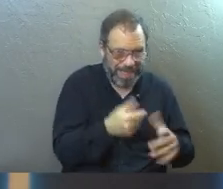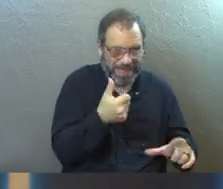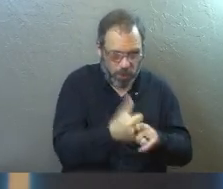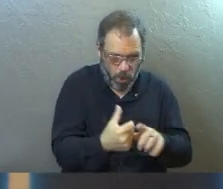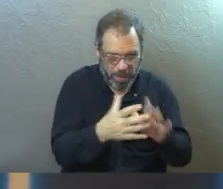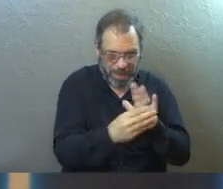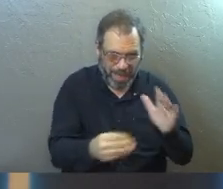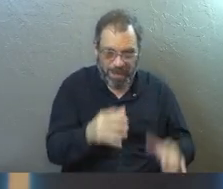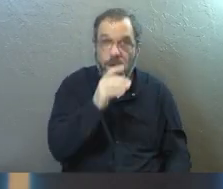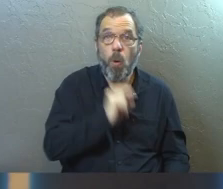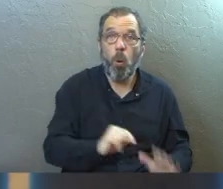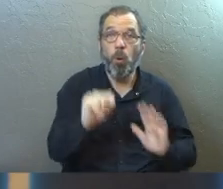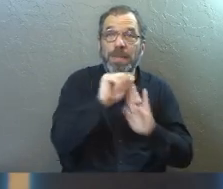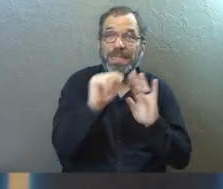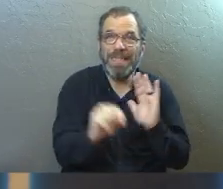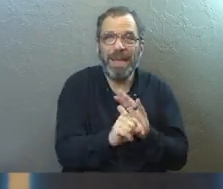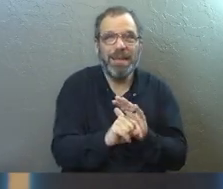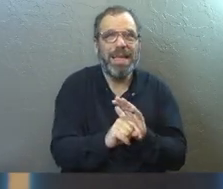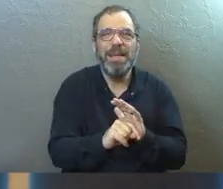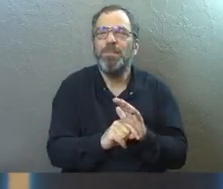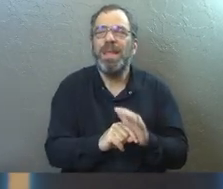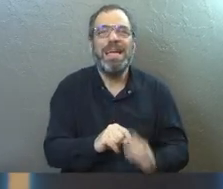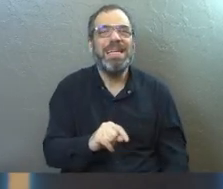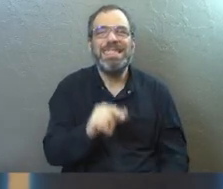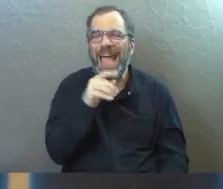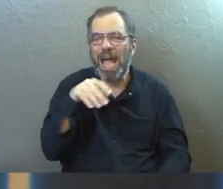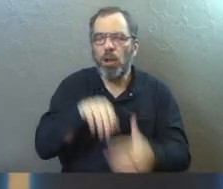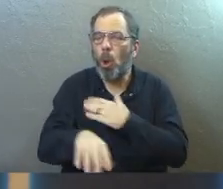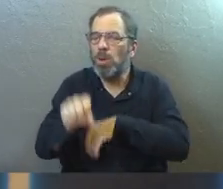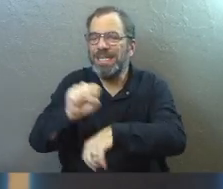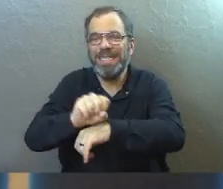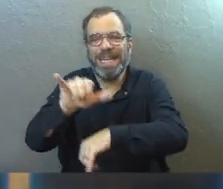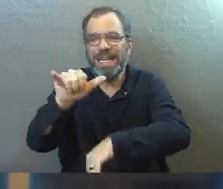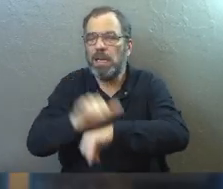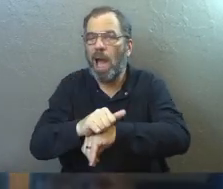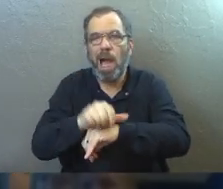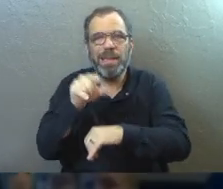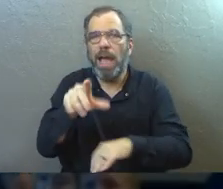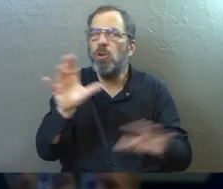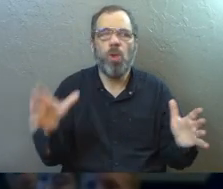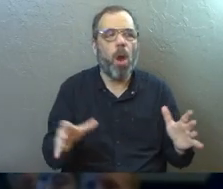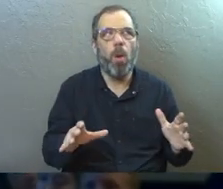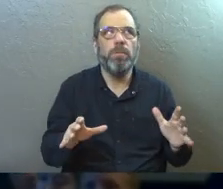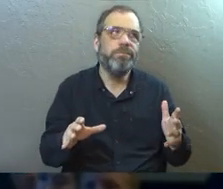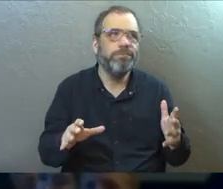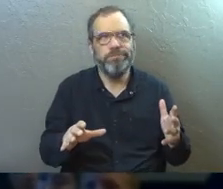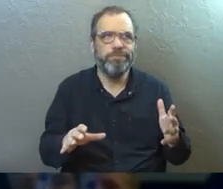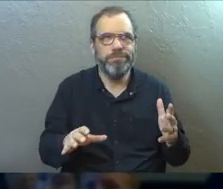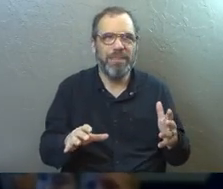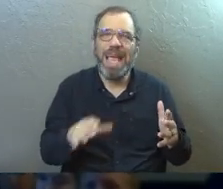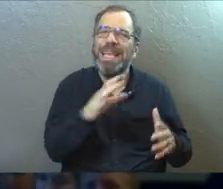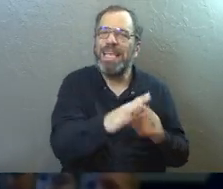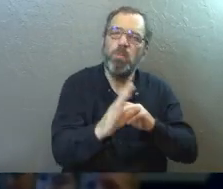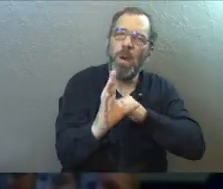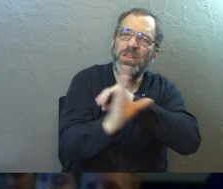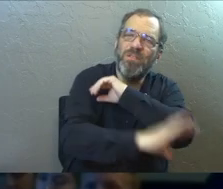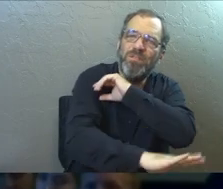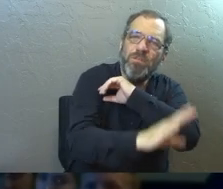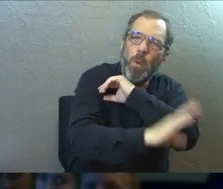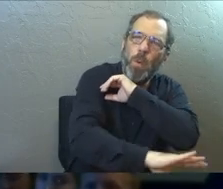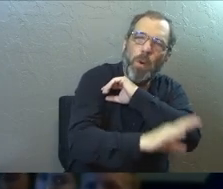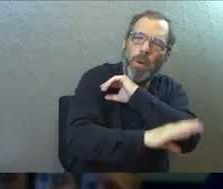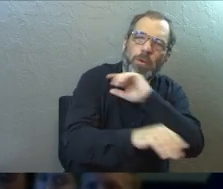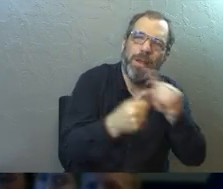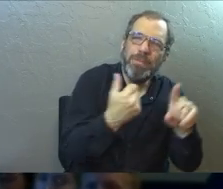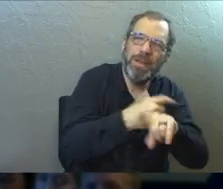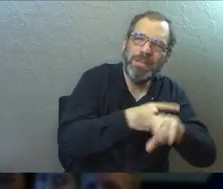copy of the Old Testament, not just going to go to synagogue and have access to it there, probably because he was a foreigner and he needed